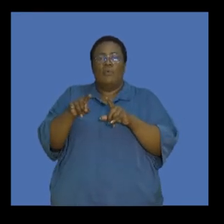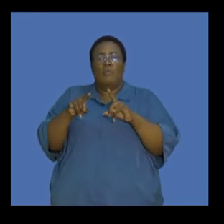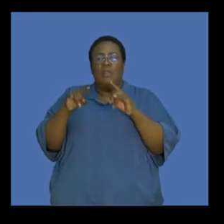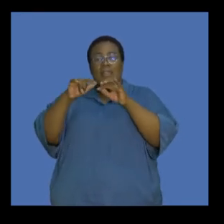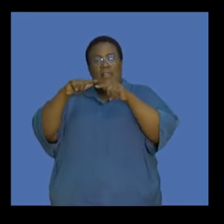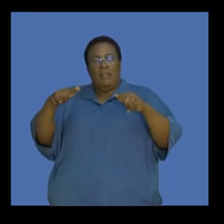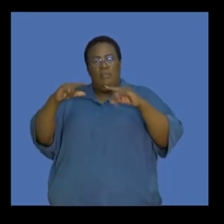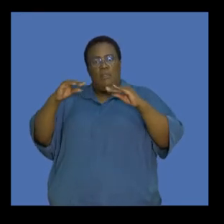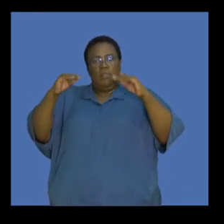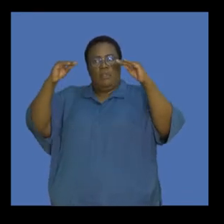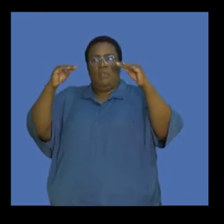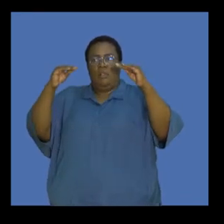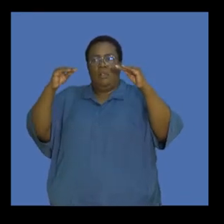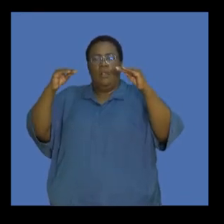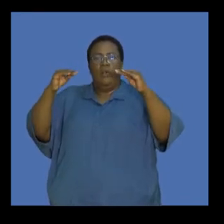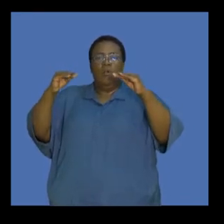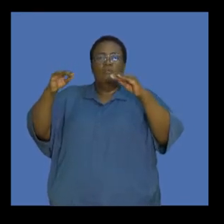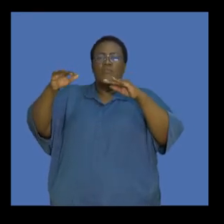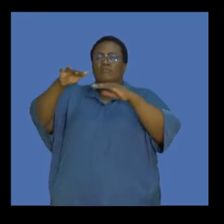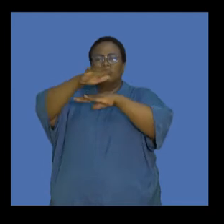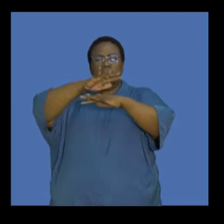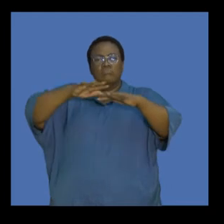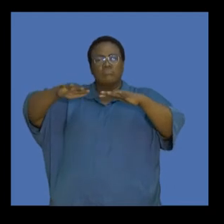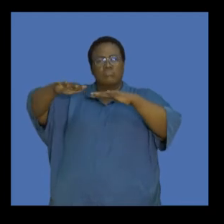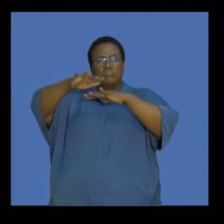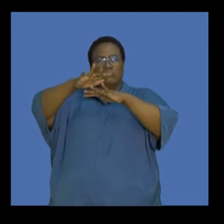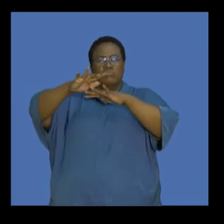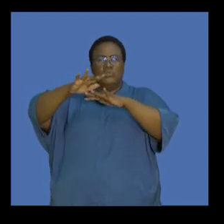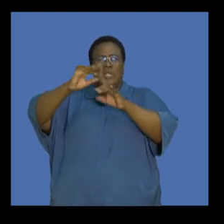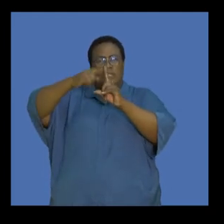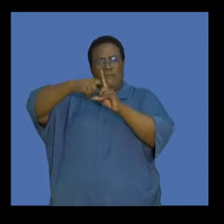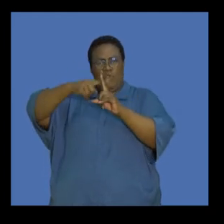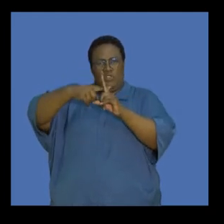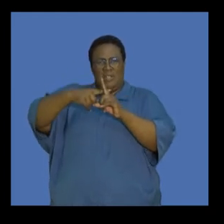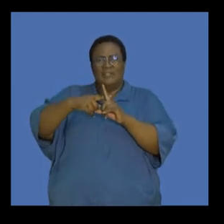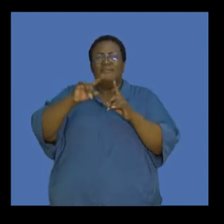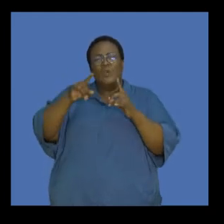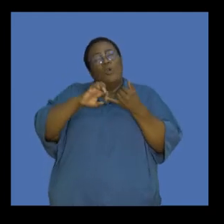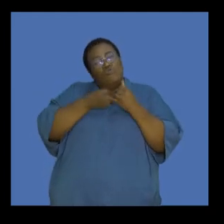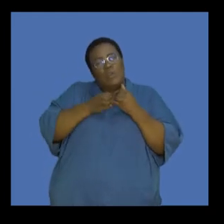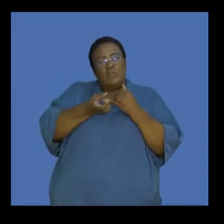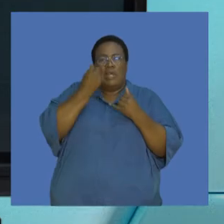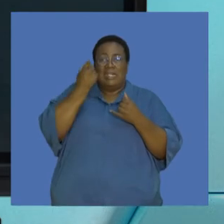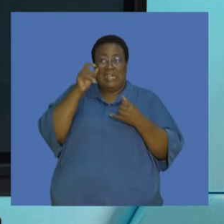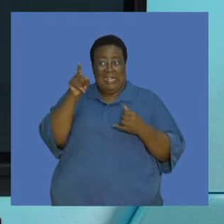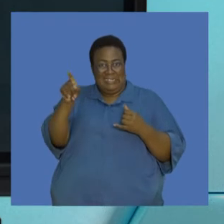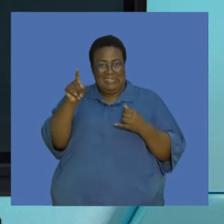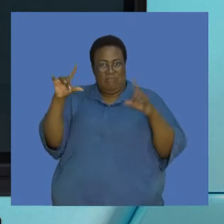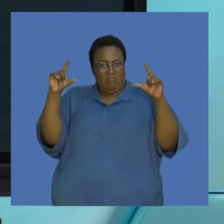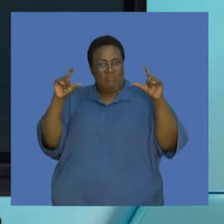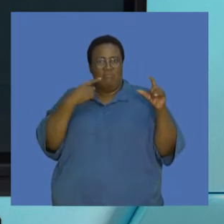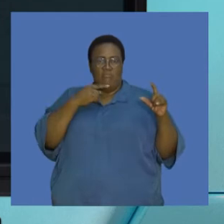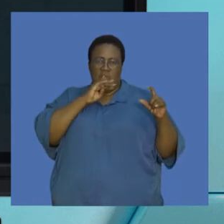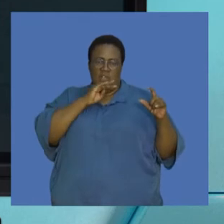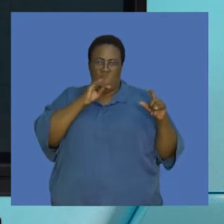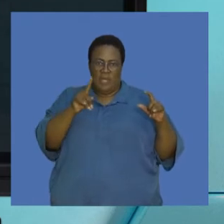process is called the enhanced greenhouse effect. Now let's try and understand what these statements mean. So